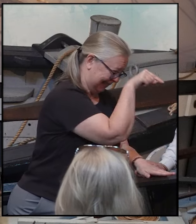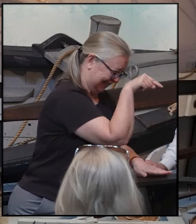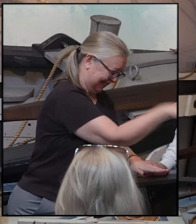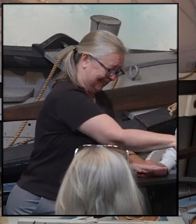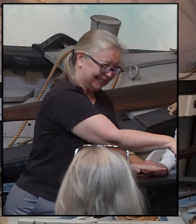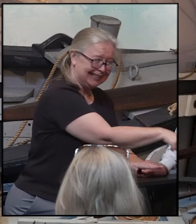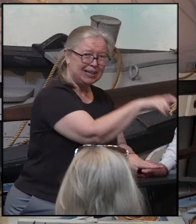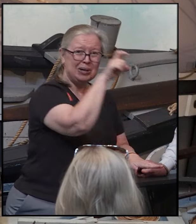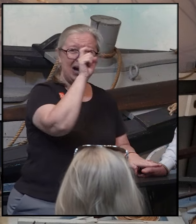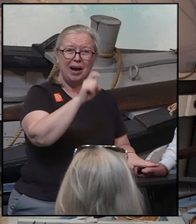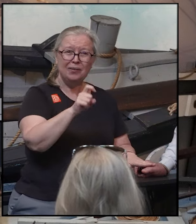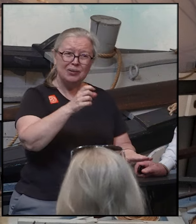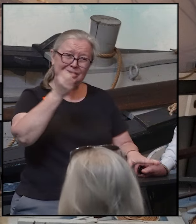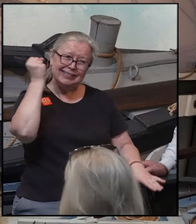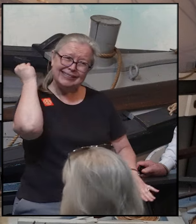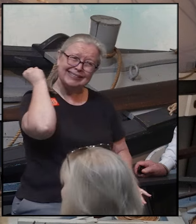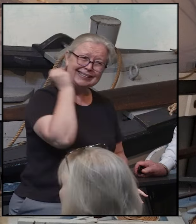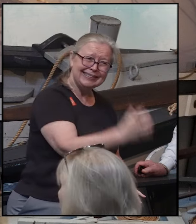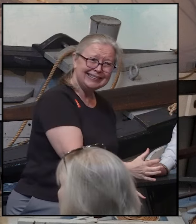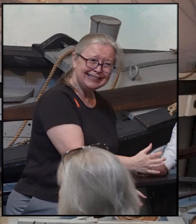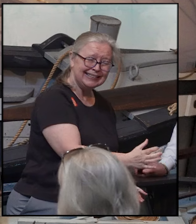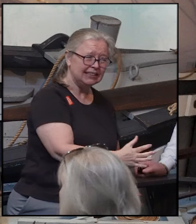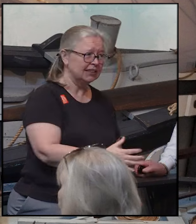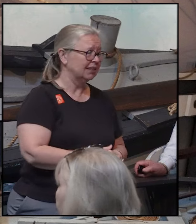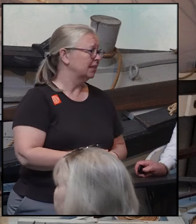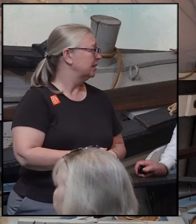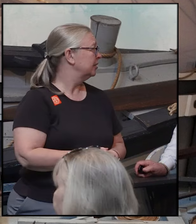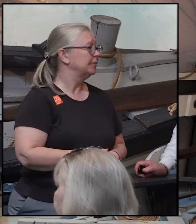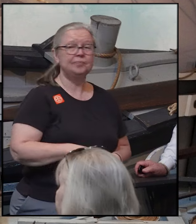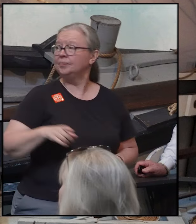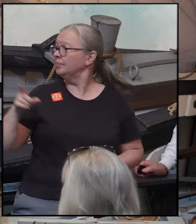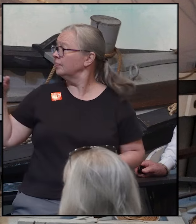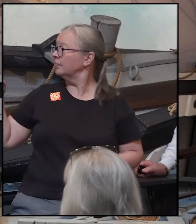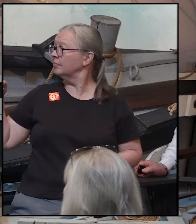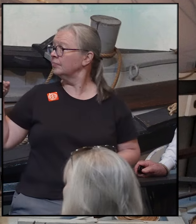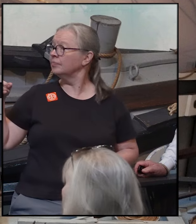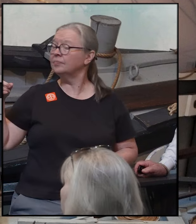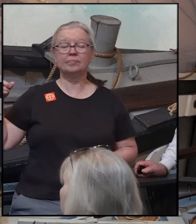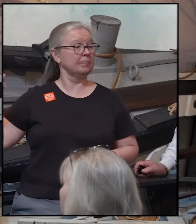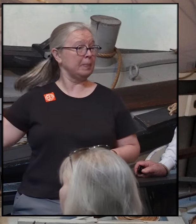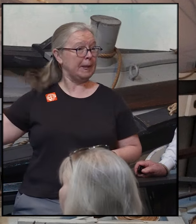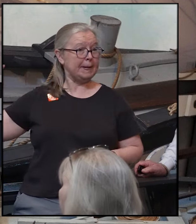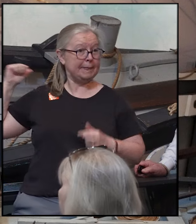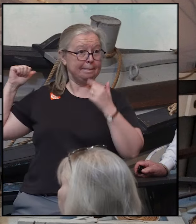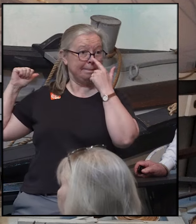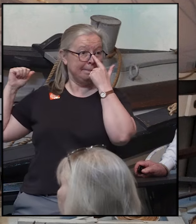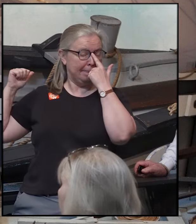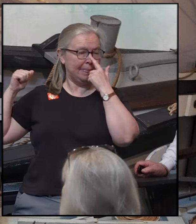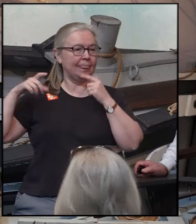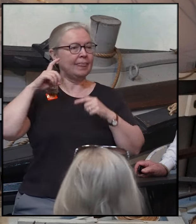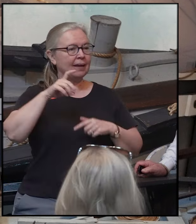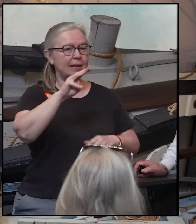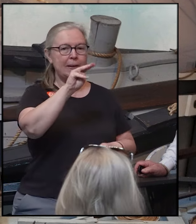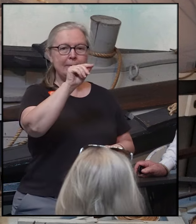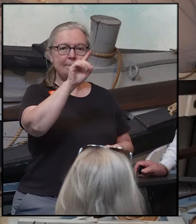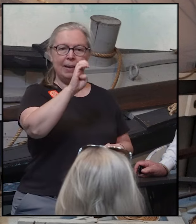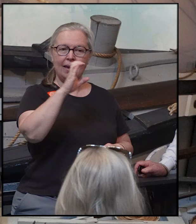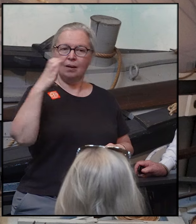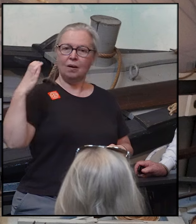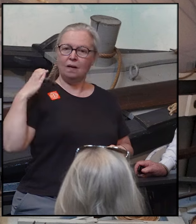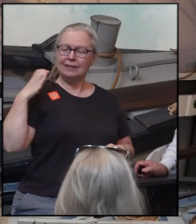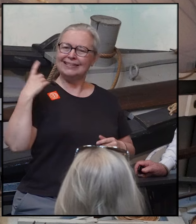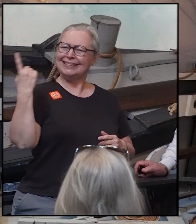to get those harpoons in. In the stern of our boat is going to be a mate, an officer,